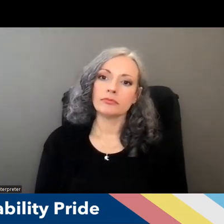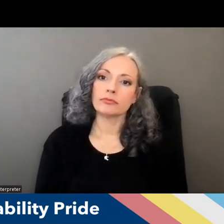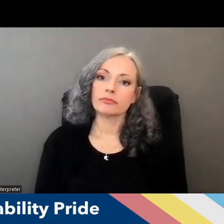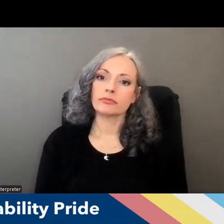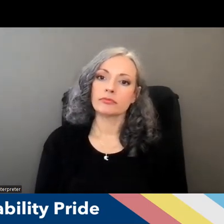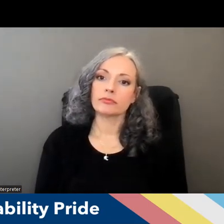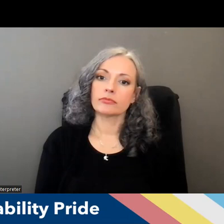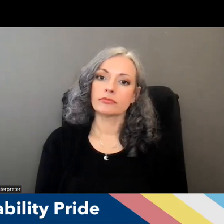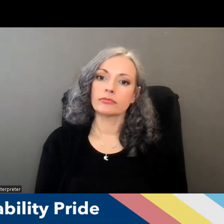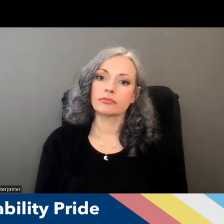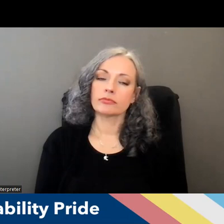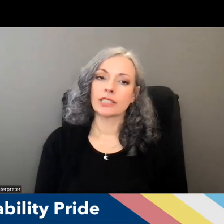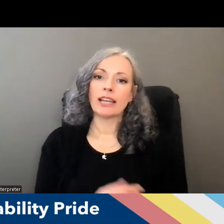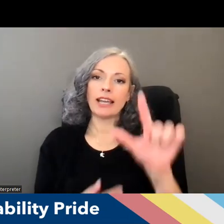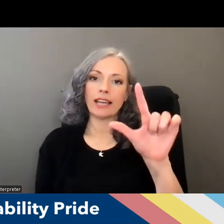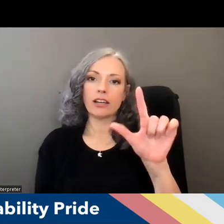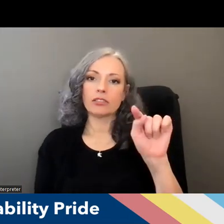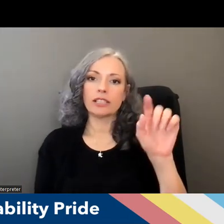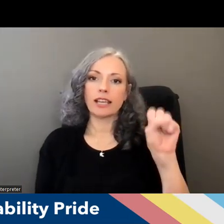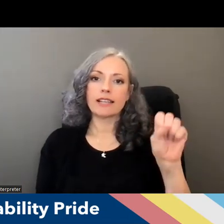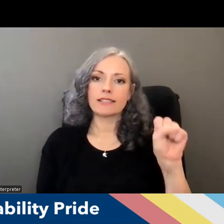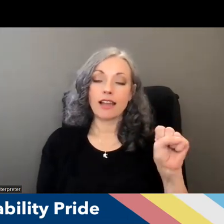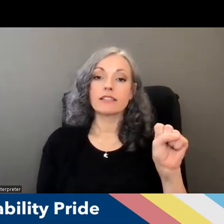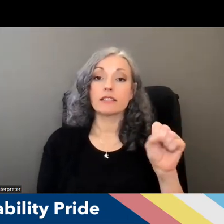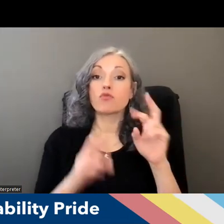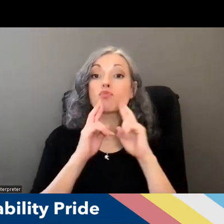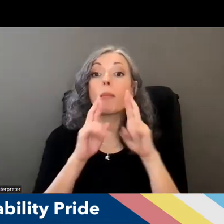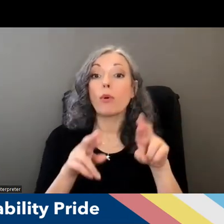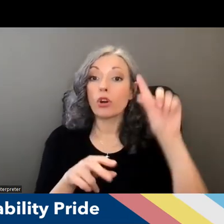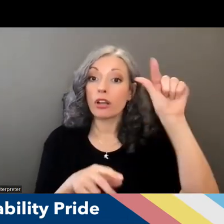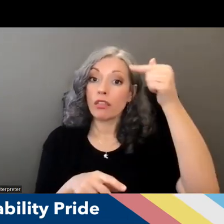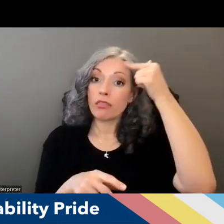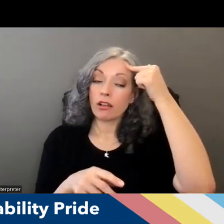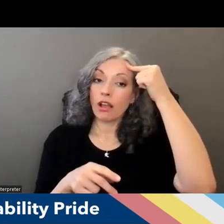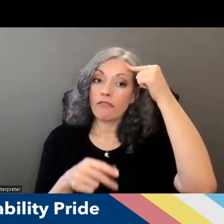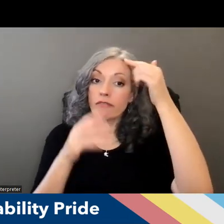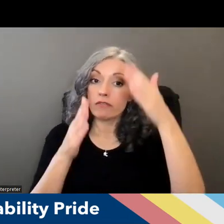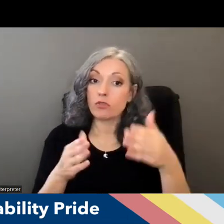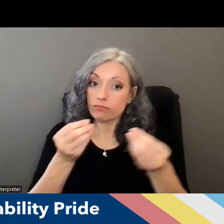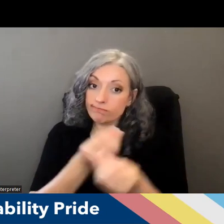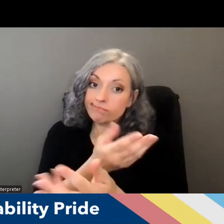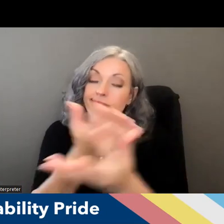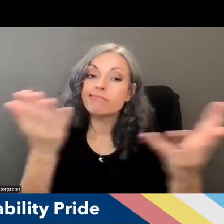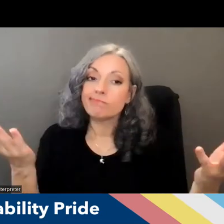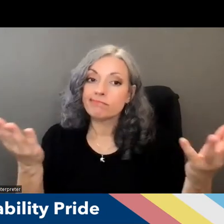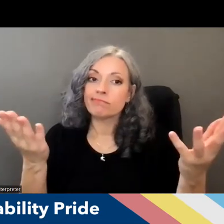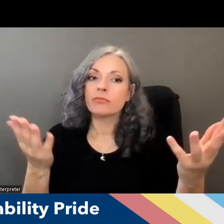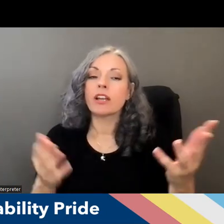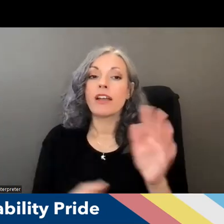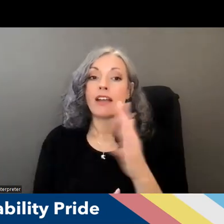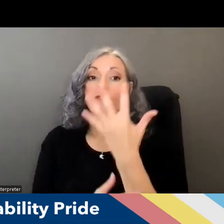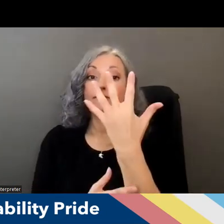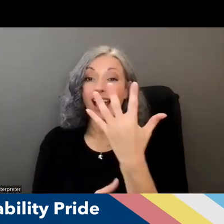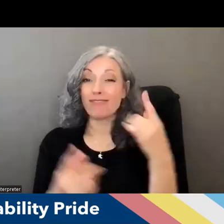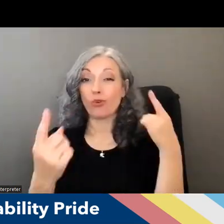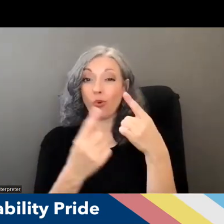following the ltss subcommittee report the governor released the official master plan for aging with five bold goals 23